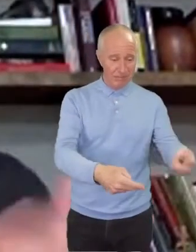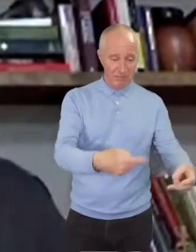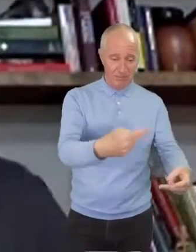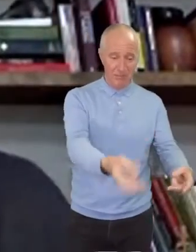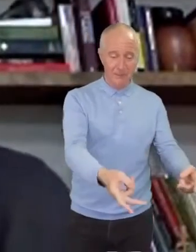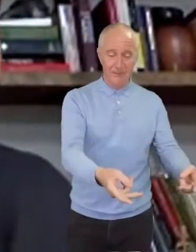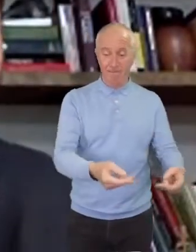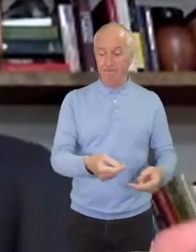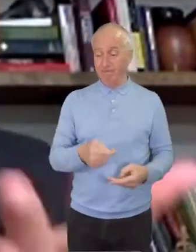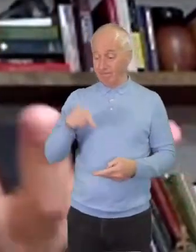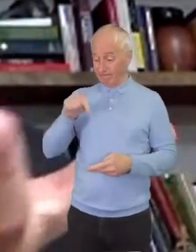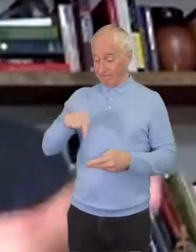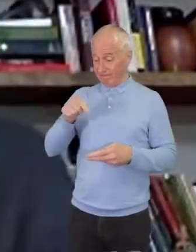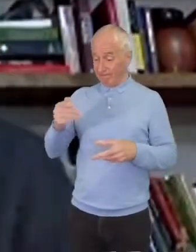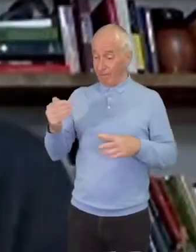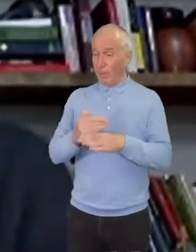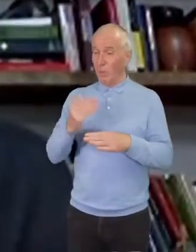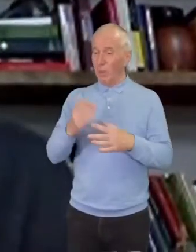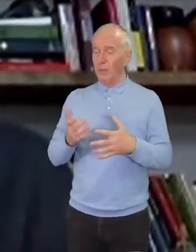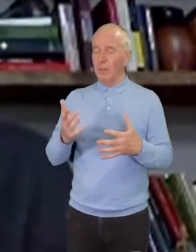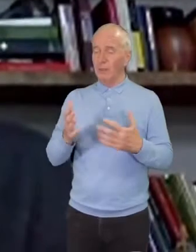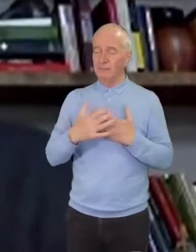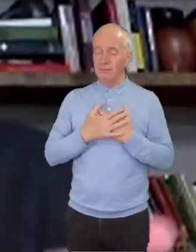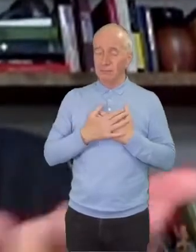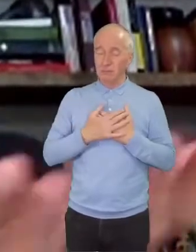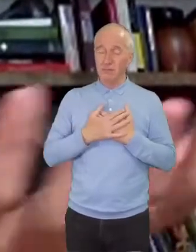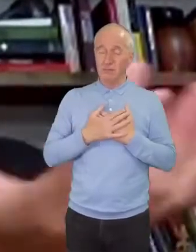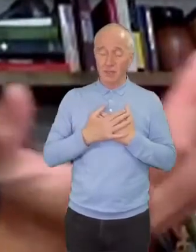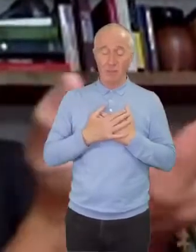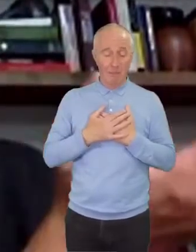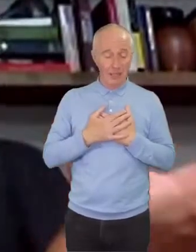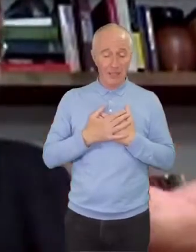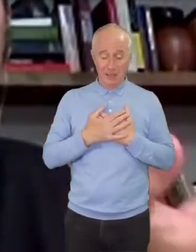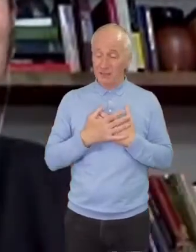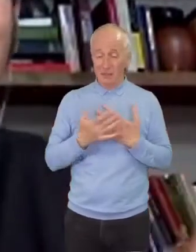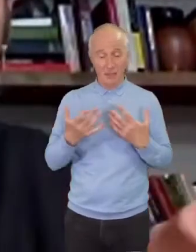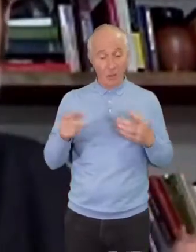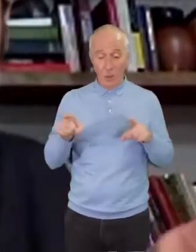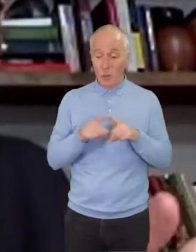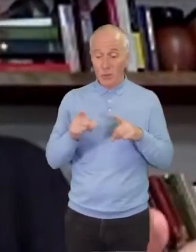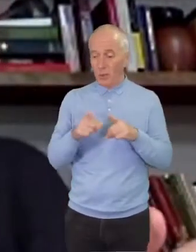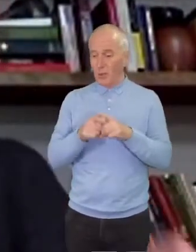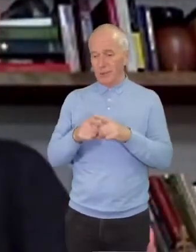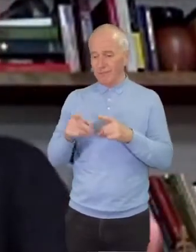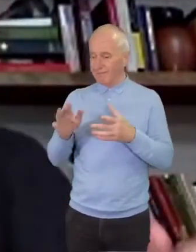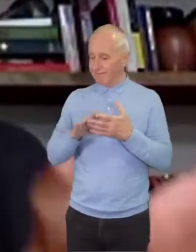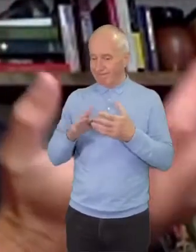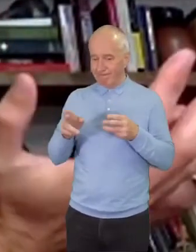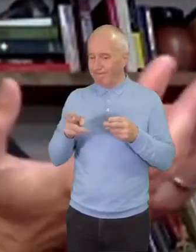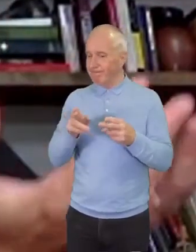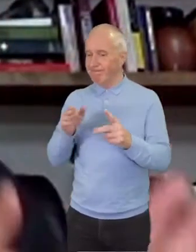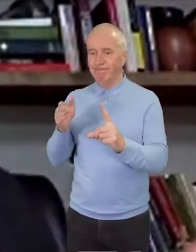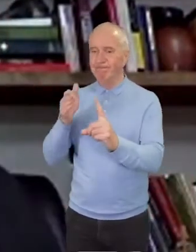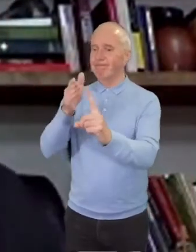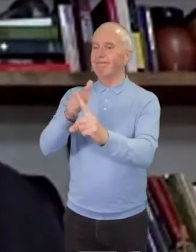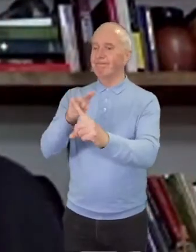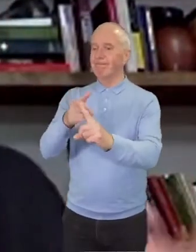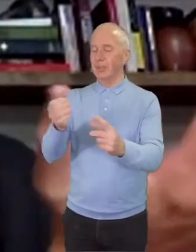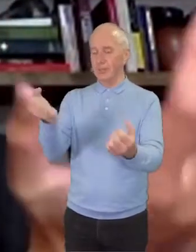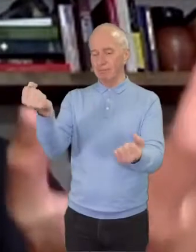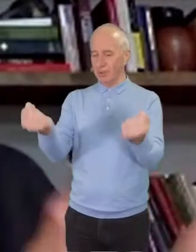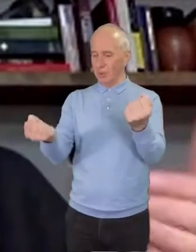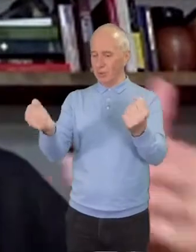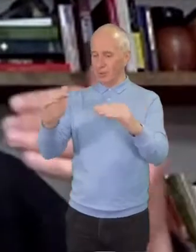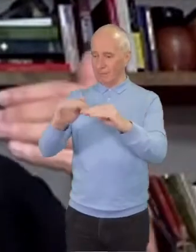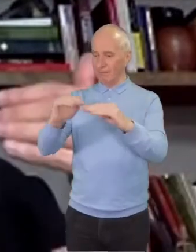work of compassion also leads us to justice, right? The holy